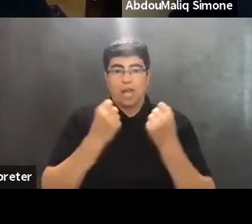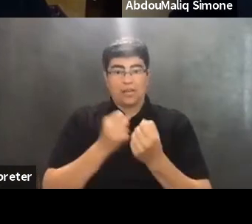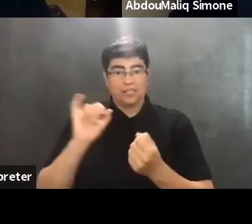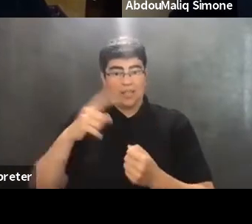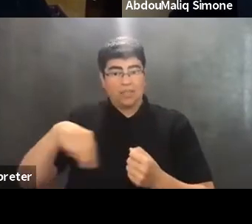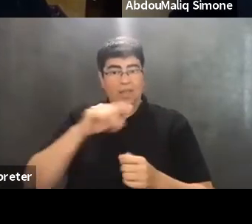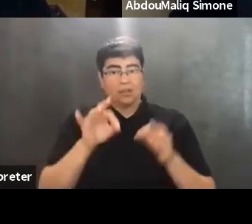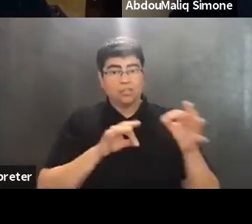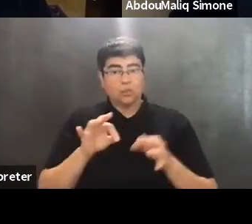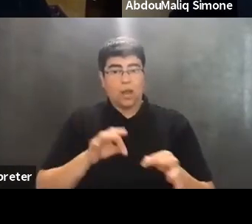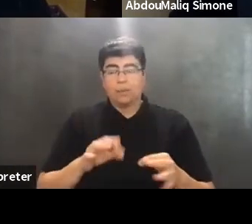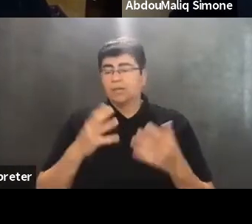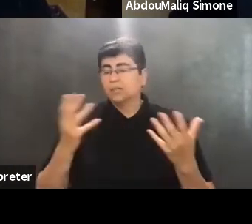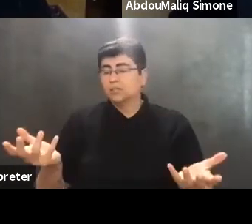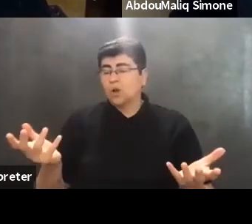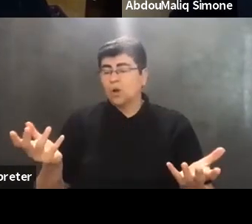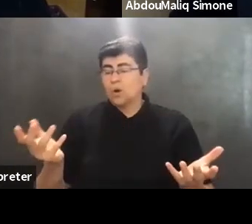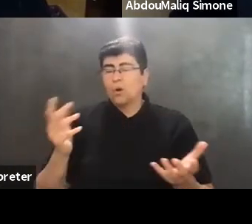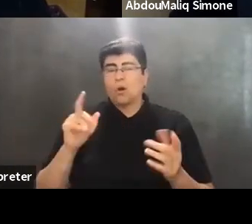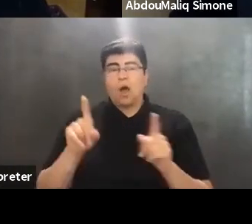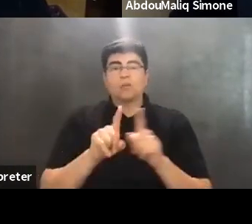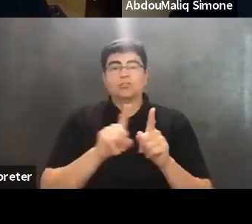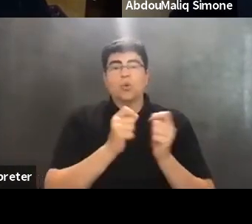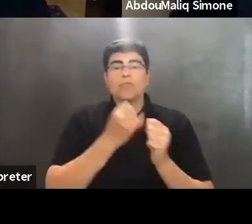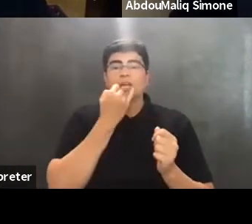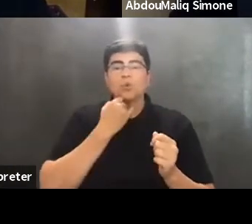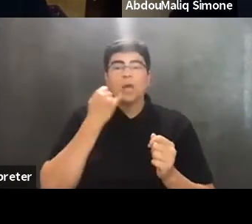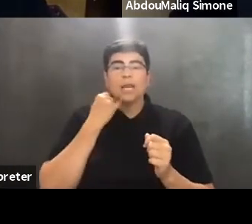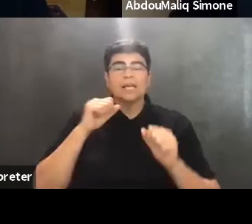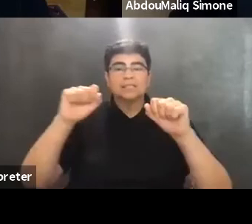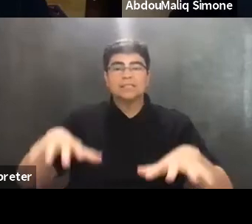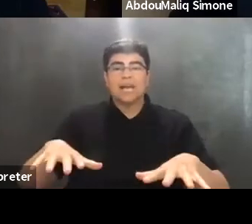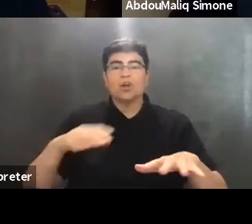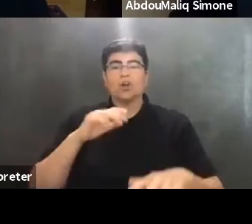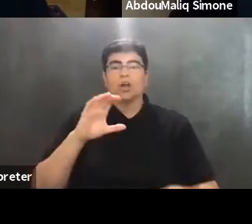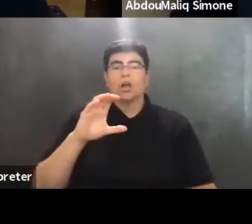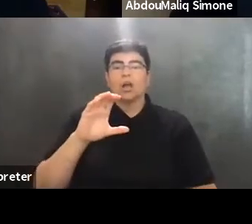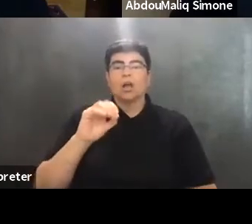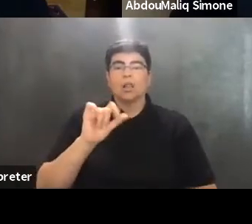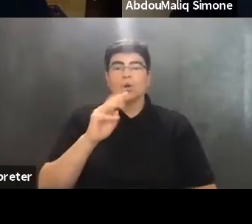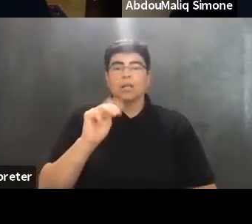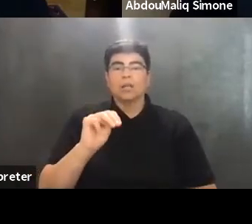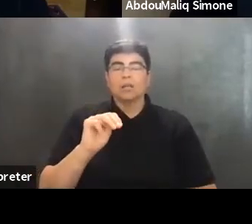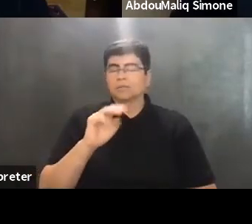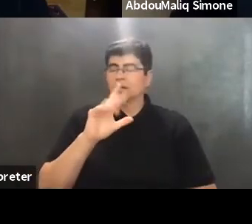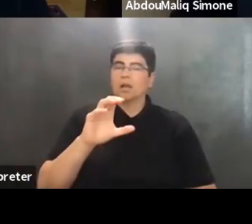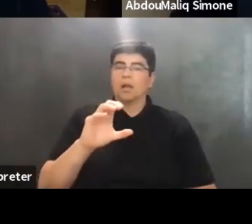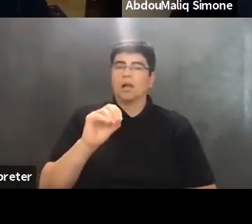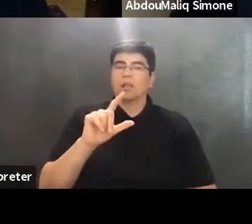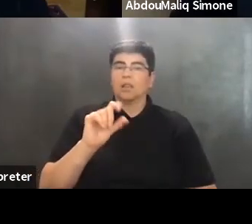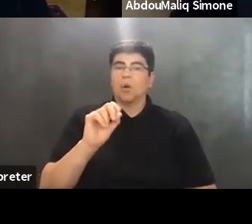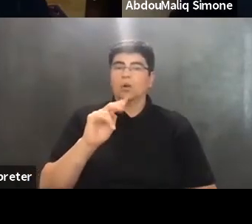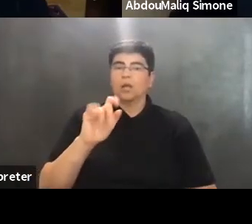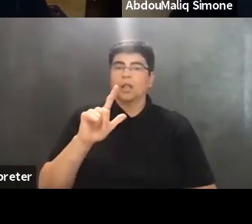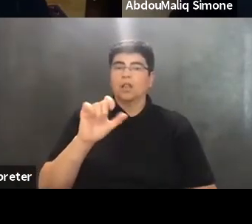So alongside Israeli settler colonialism, it came the Oslo, or so-called Oslo Peace Process,